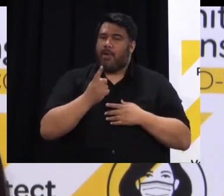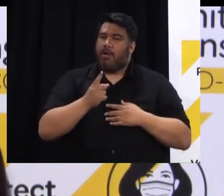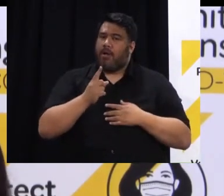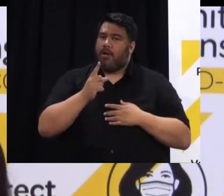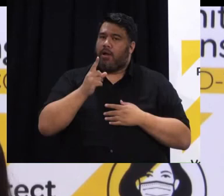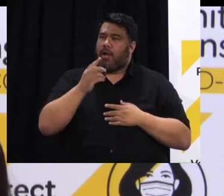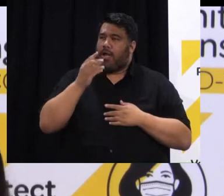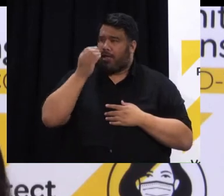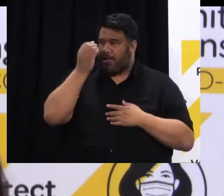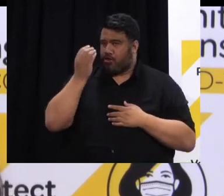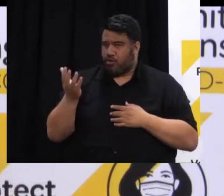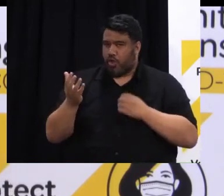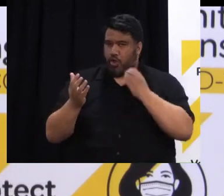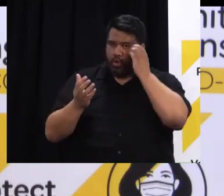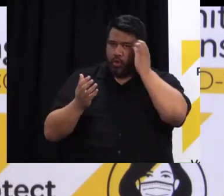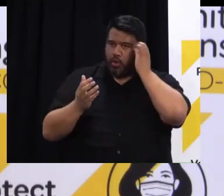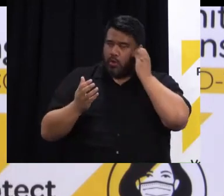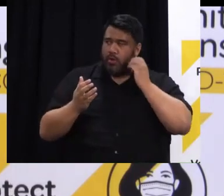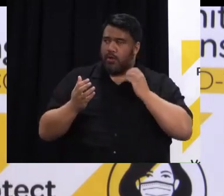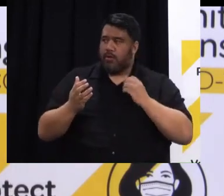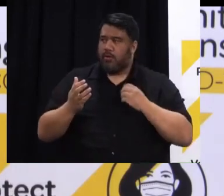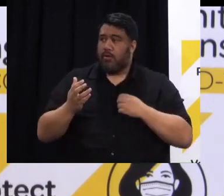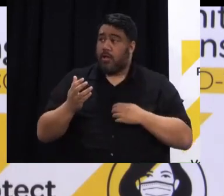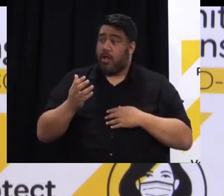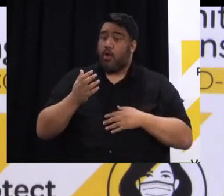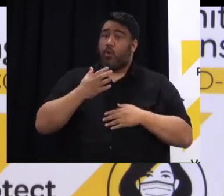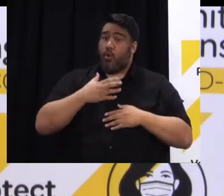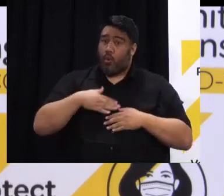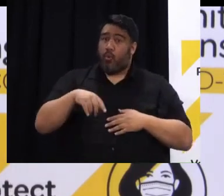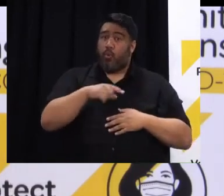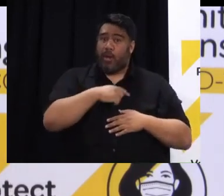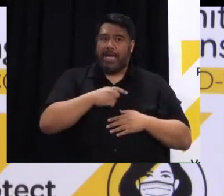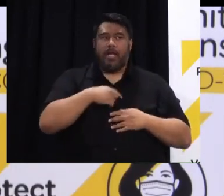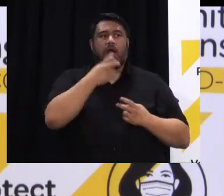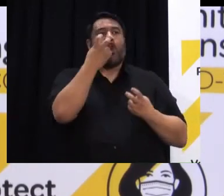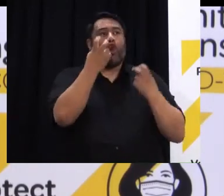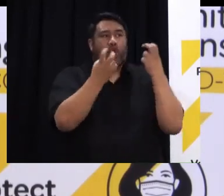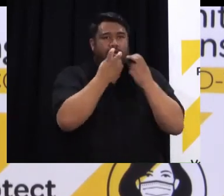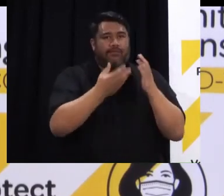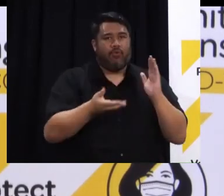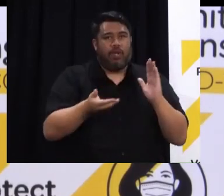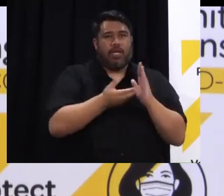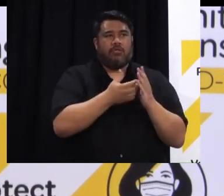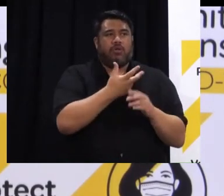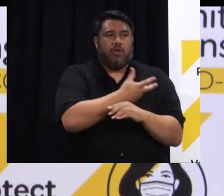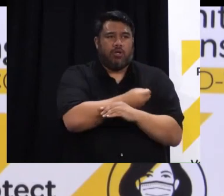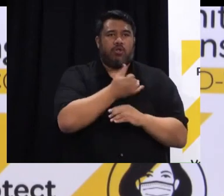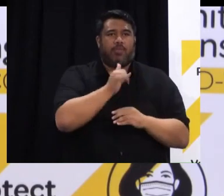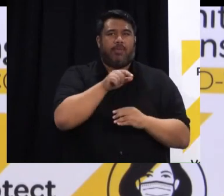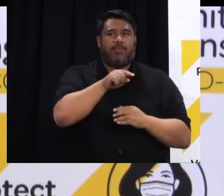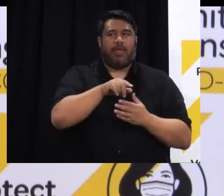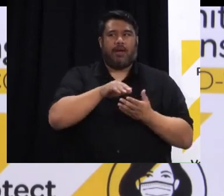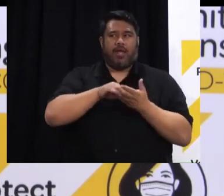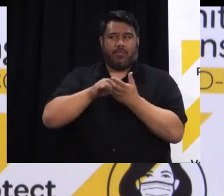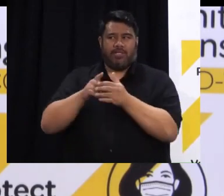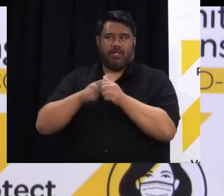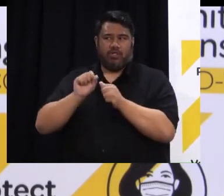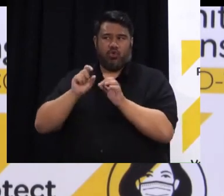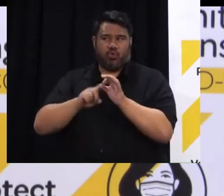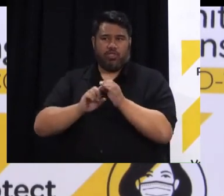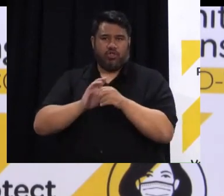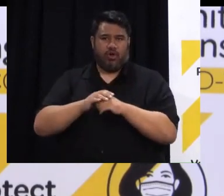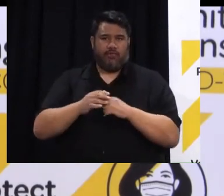that very much New Zealand was going out and seeking the additional doses so that might help in part answer one of your questions around